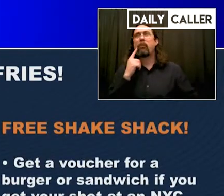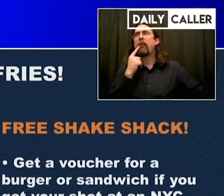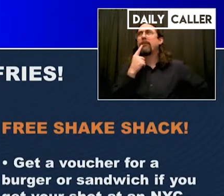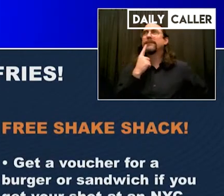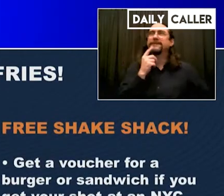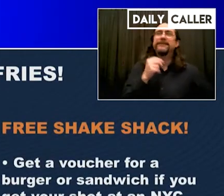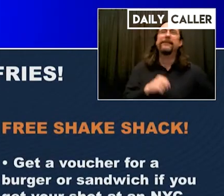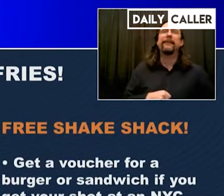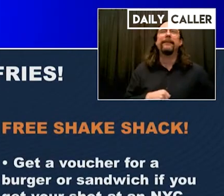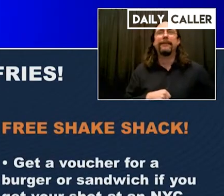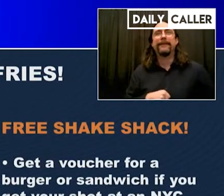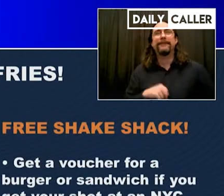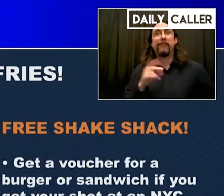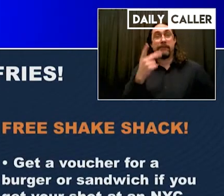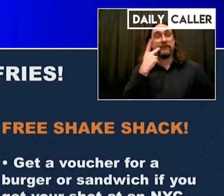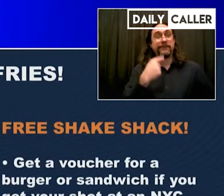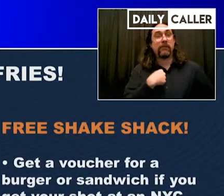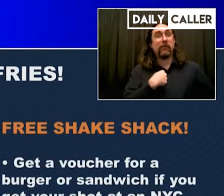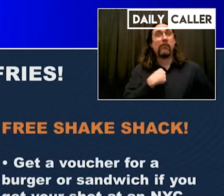Vaccination. Mmm.